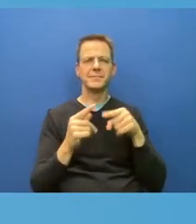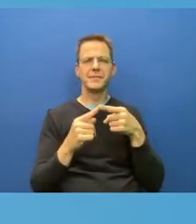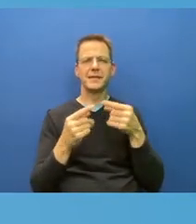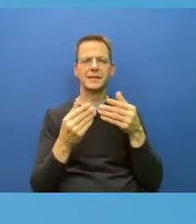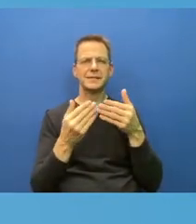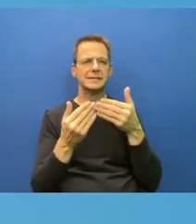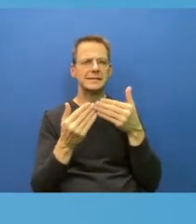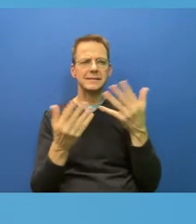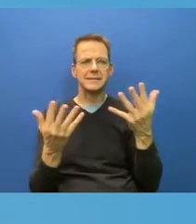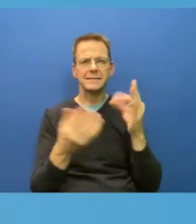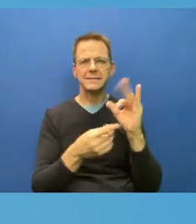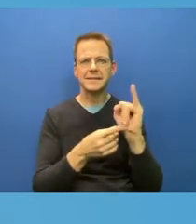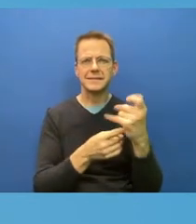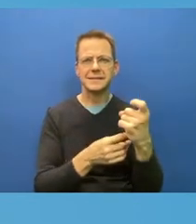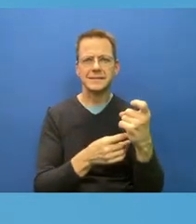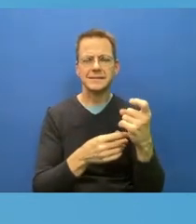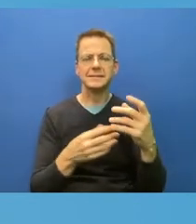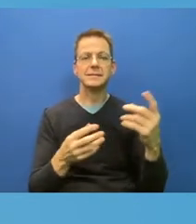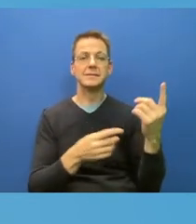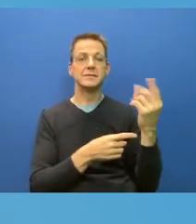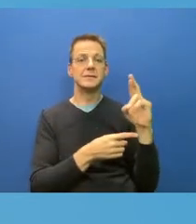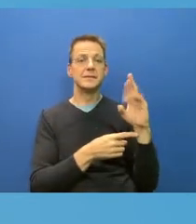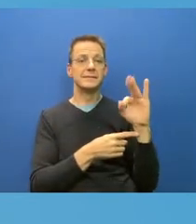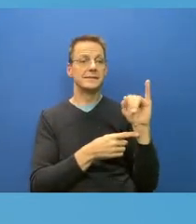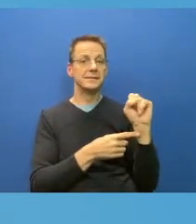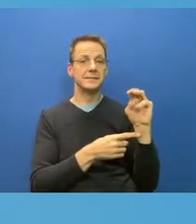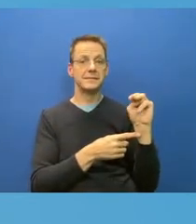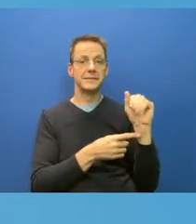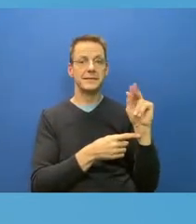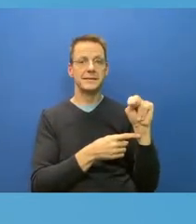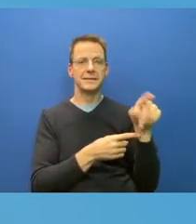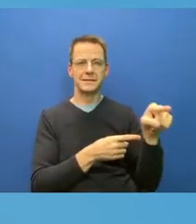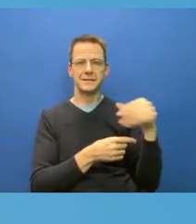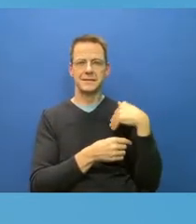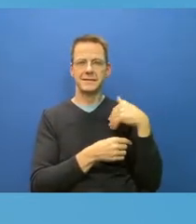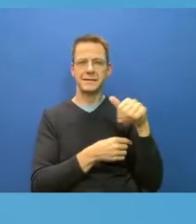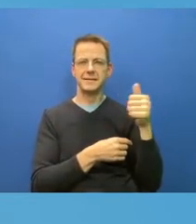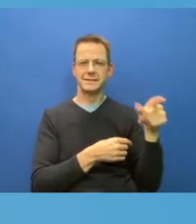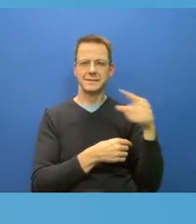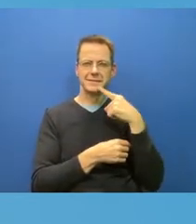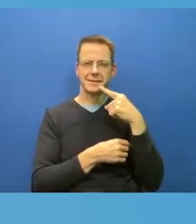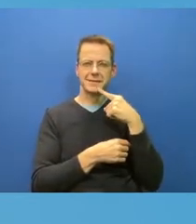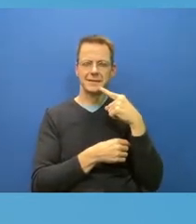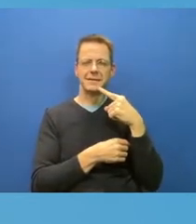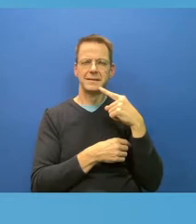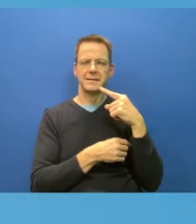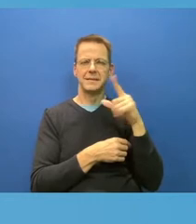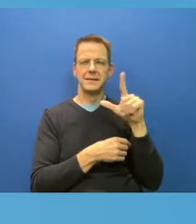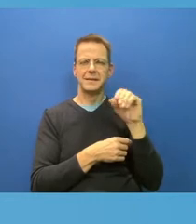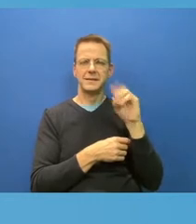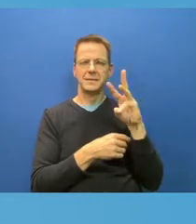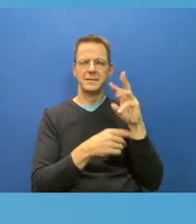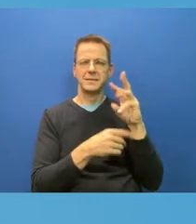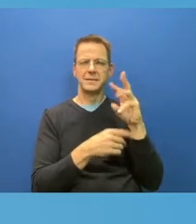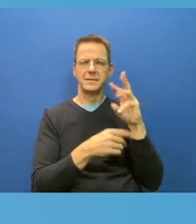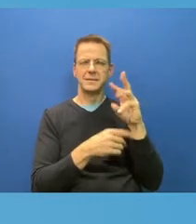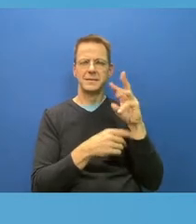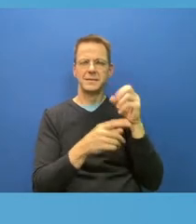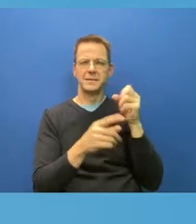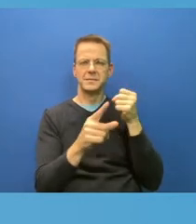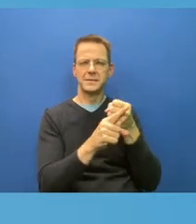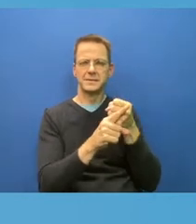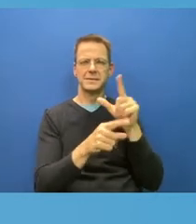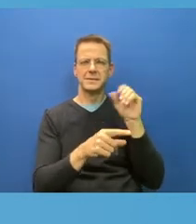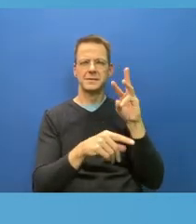quite enjoyed, low impact, low touch, low something. Light touch, yeah. Light touch, thank you so very much. I would love to